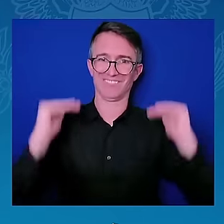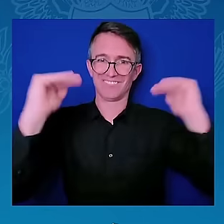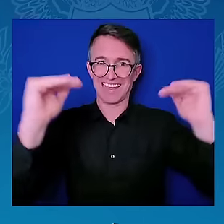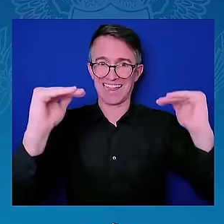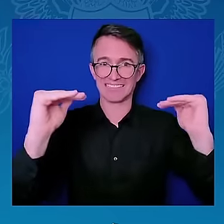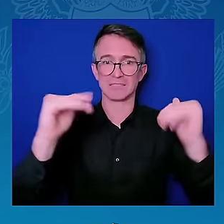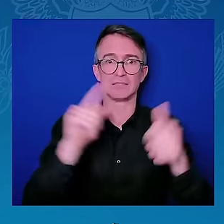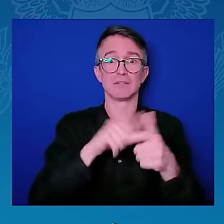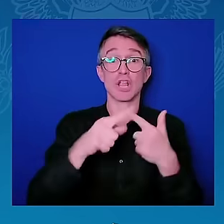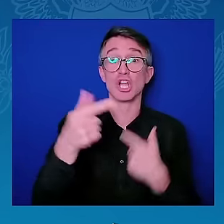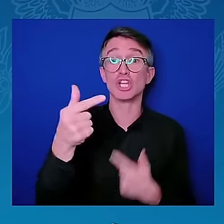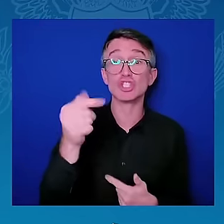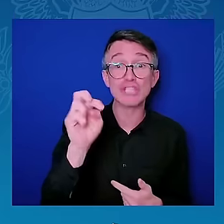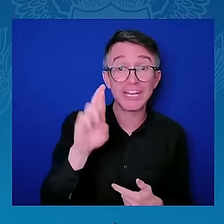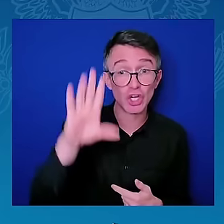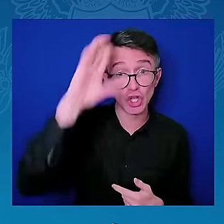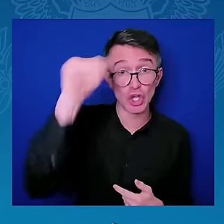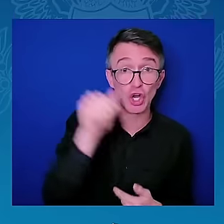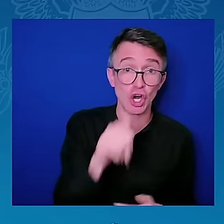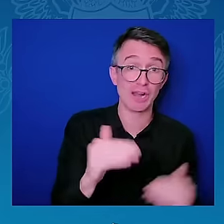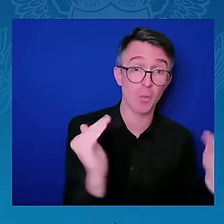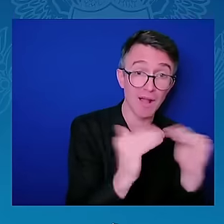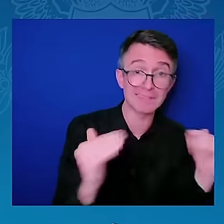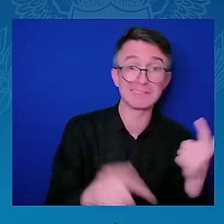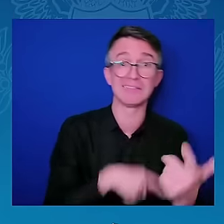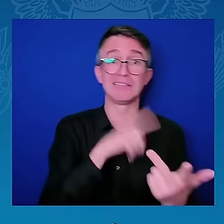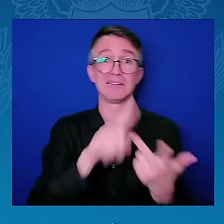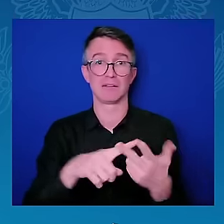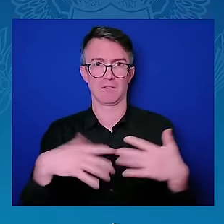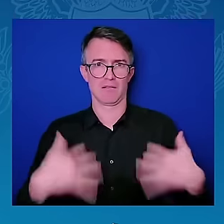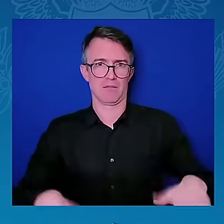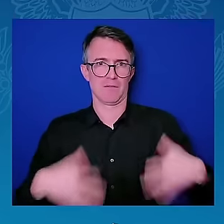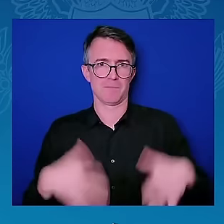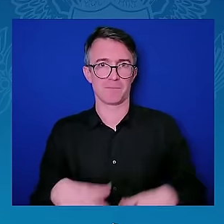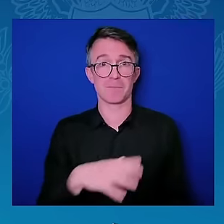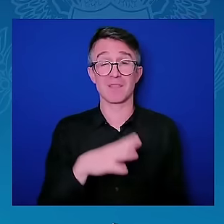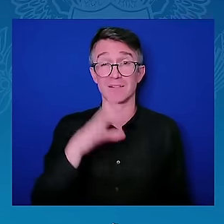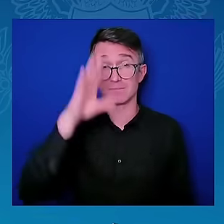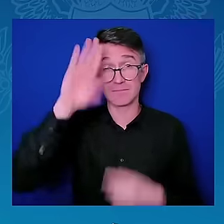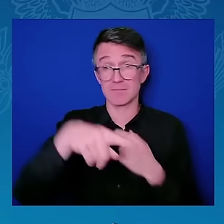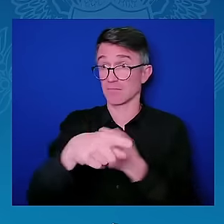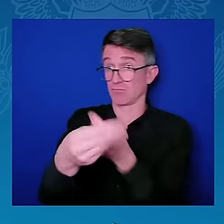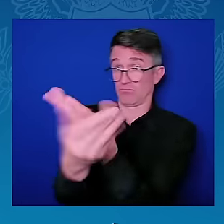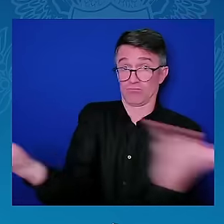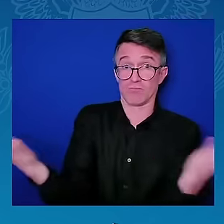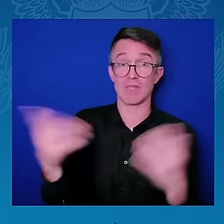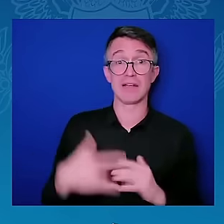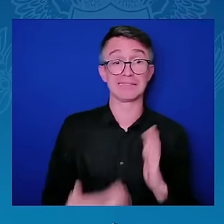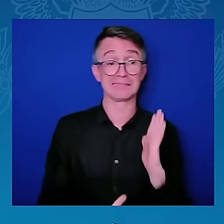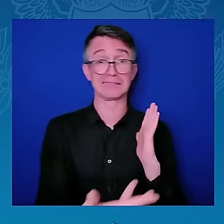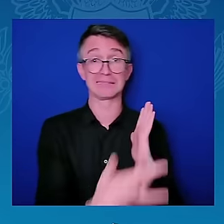2023, ahead of Nigeria, ahead of South Africa, and ahead of Egypt, which is quite a remarkable achievement.